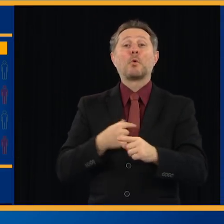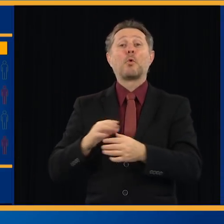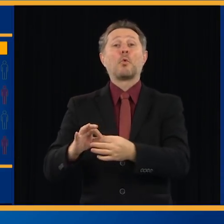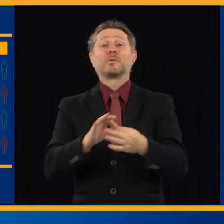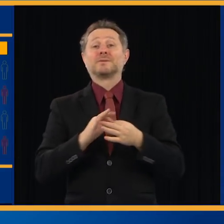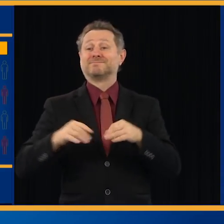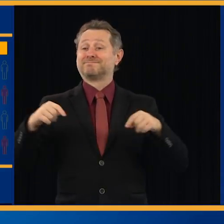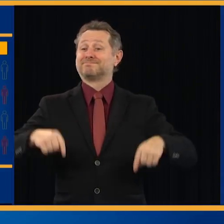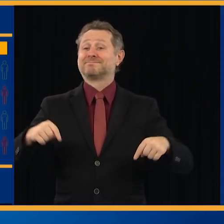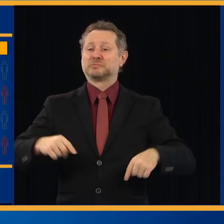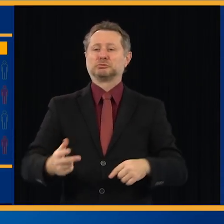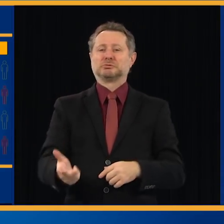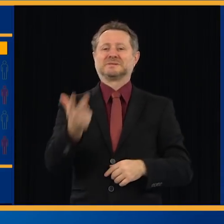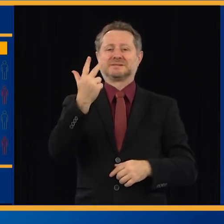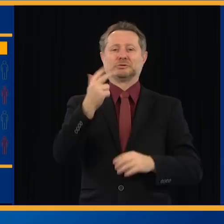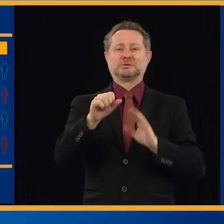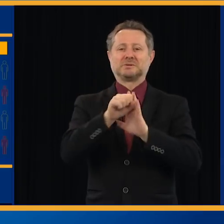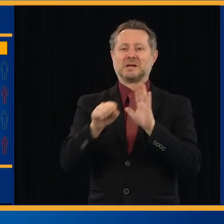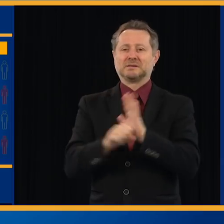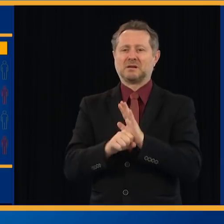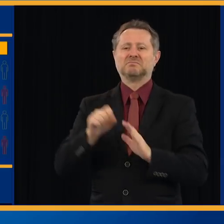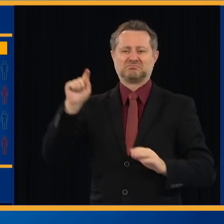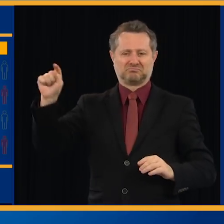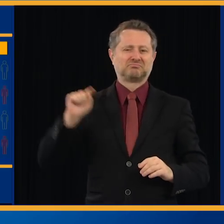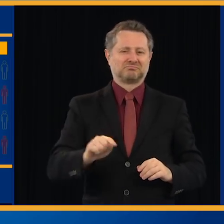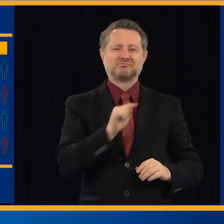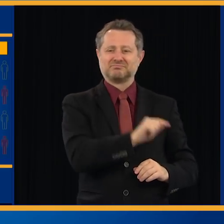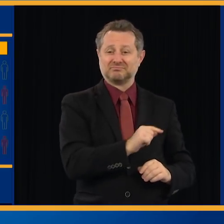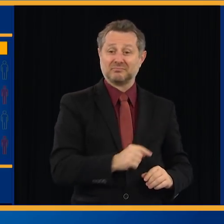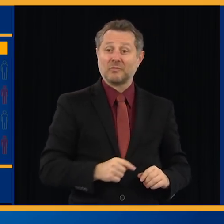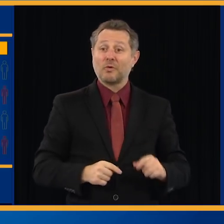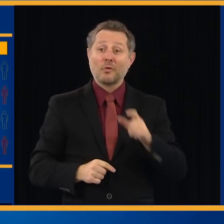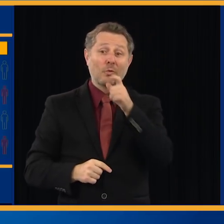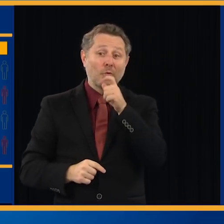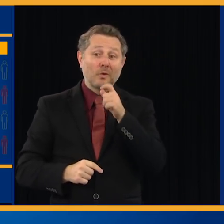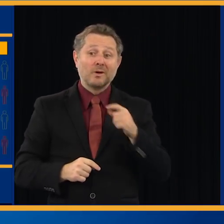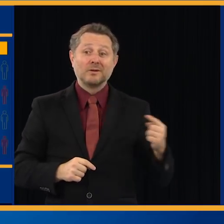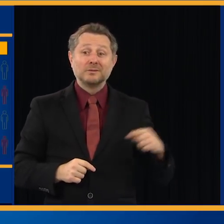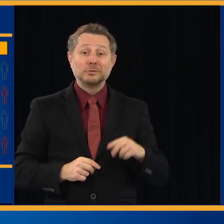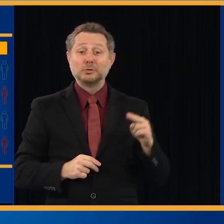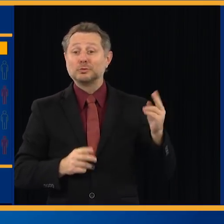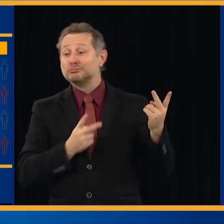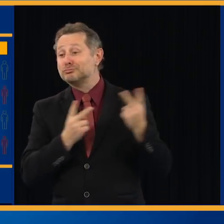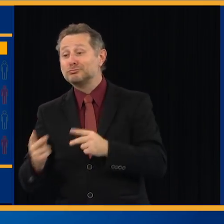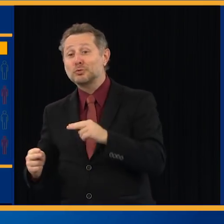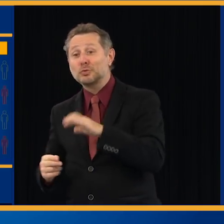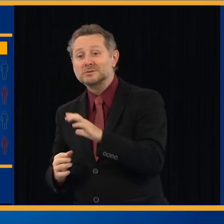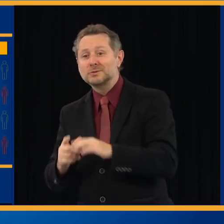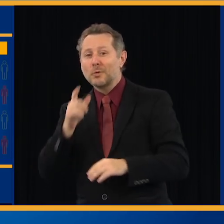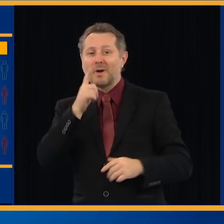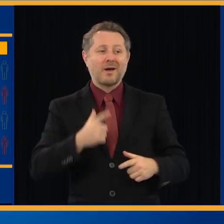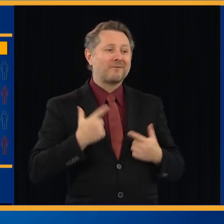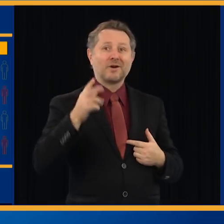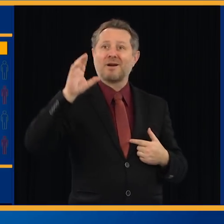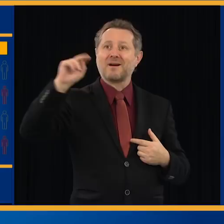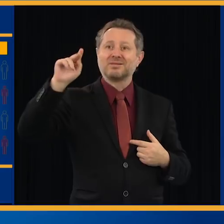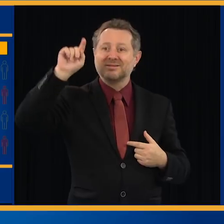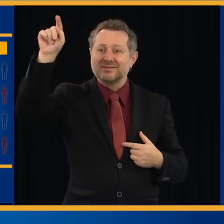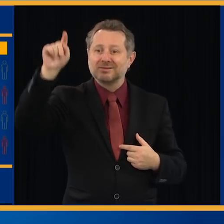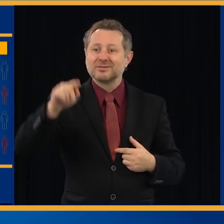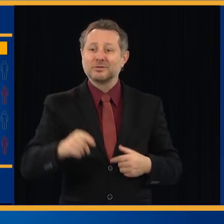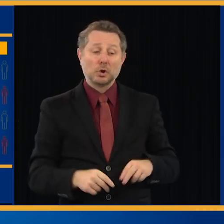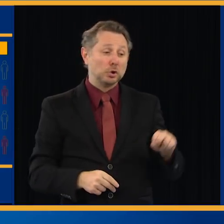a tri-state basis, because many of the people who come into New York, live in Connecticut, live in New Jersey, go back and forth.